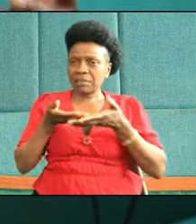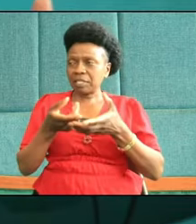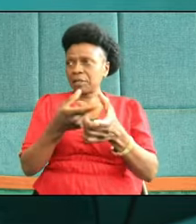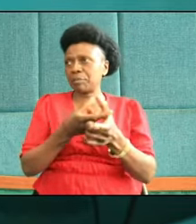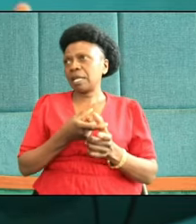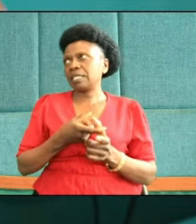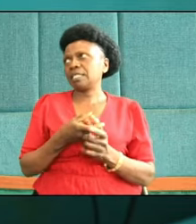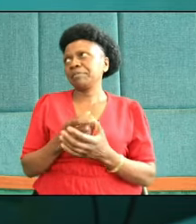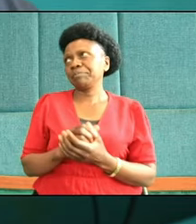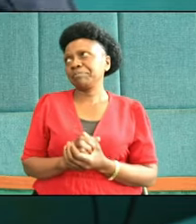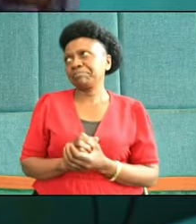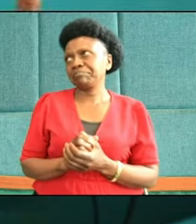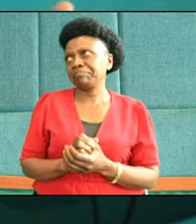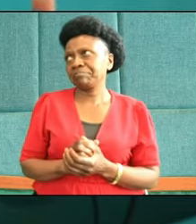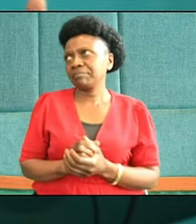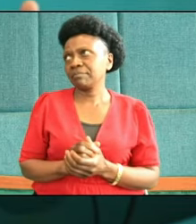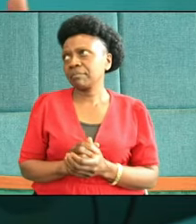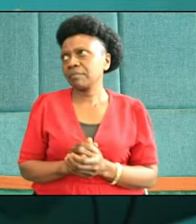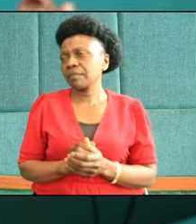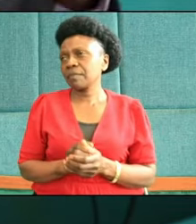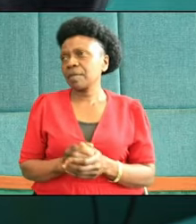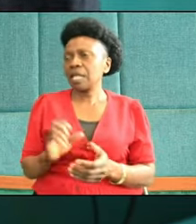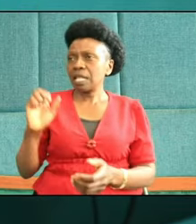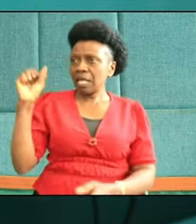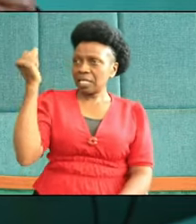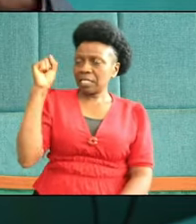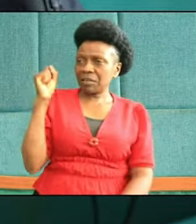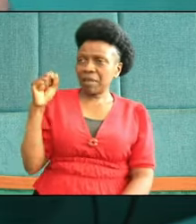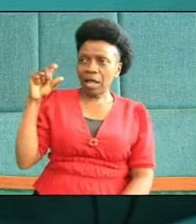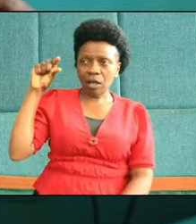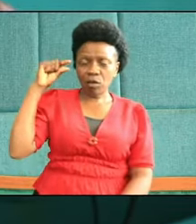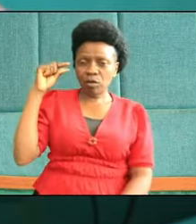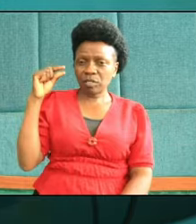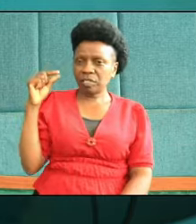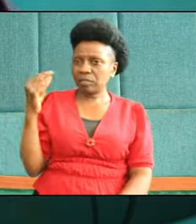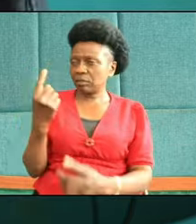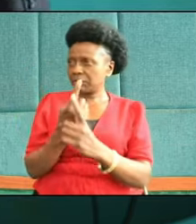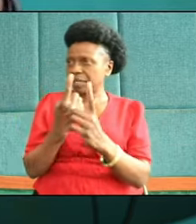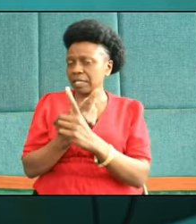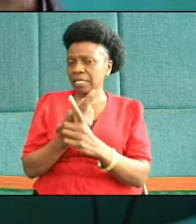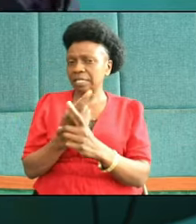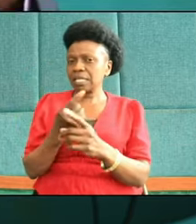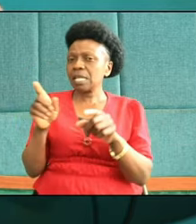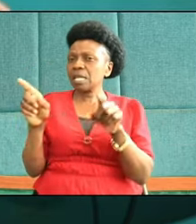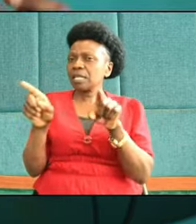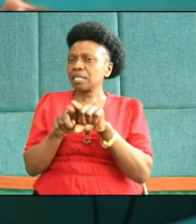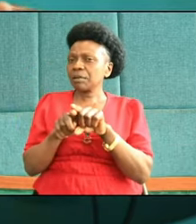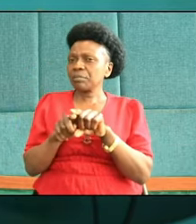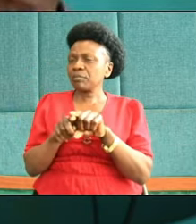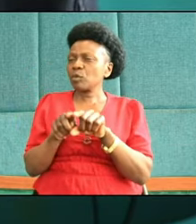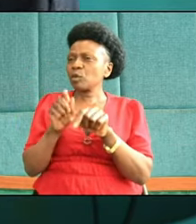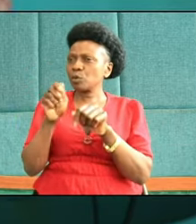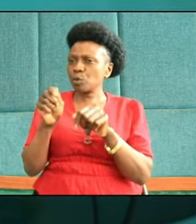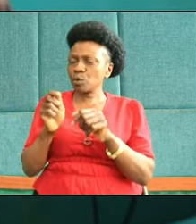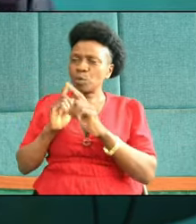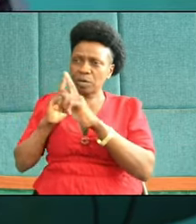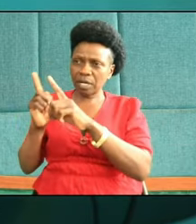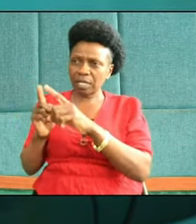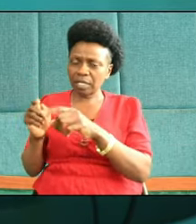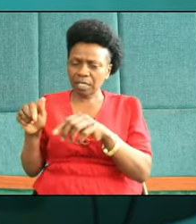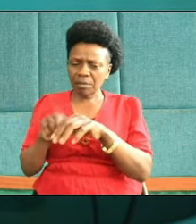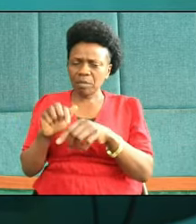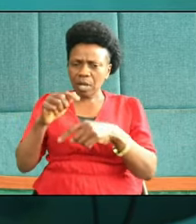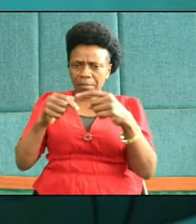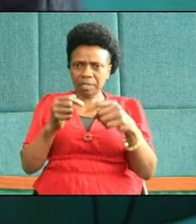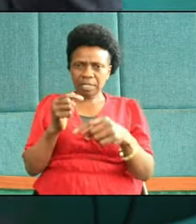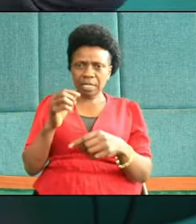gold medals, silver medals, but in those days when somebody has become number one, what he would